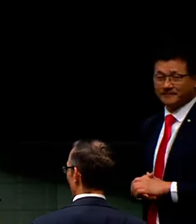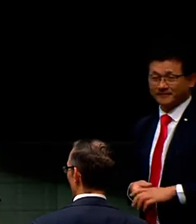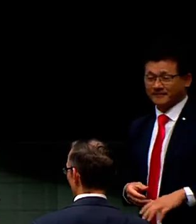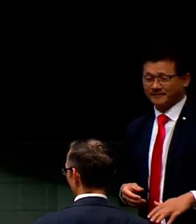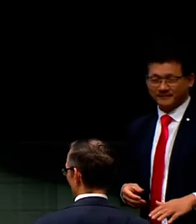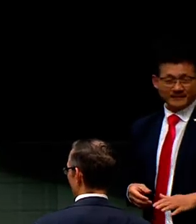Before I close.